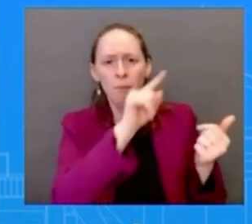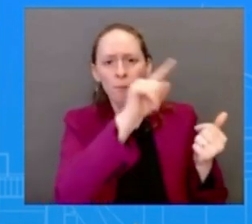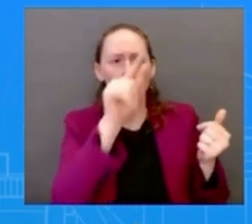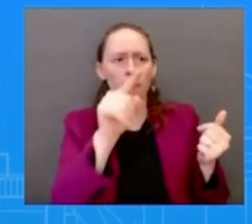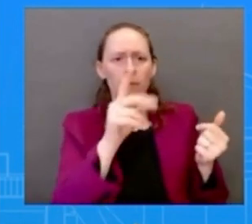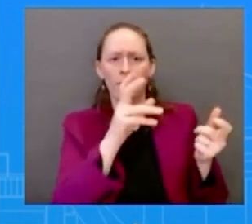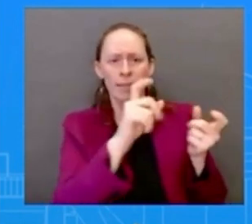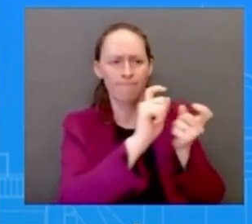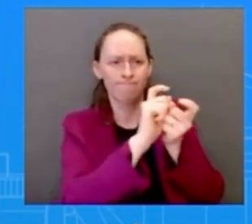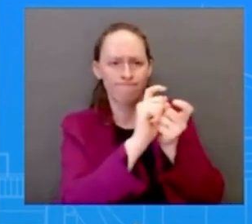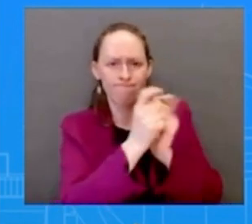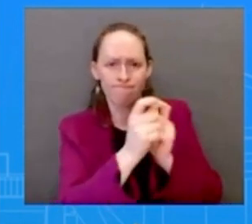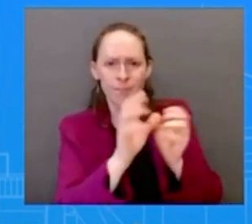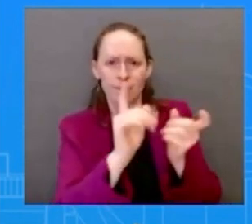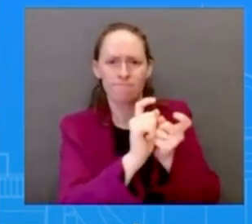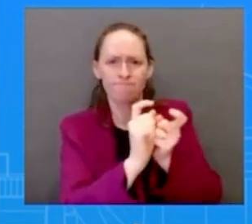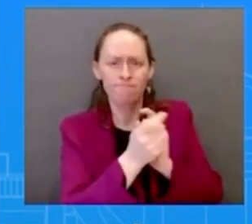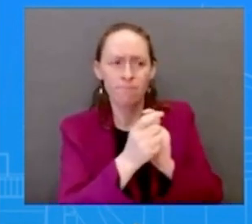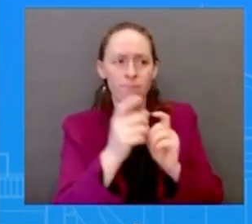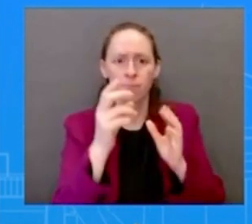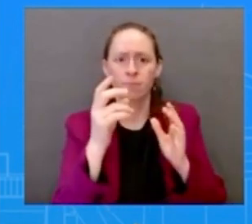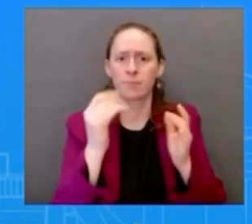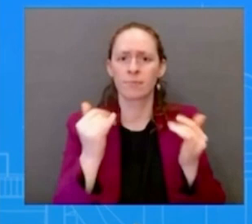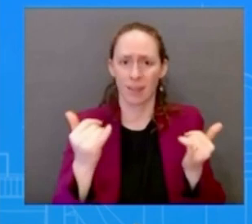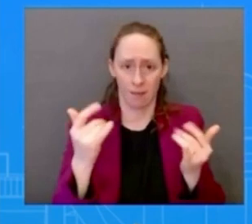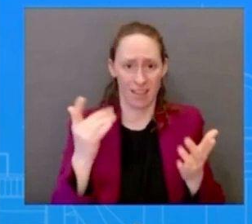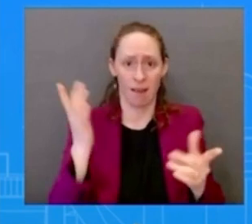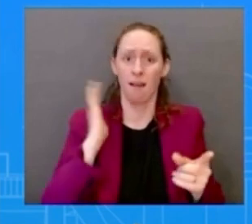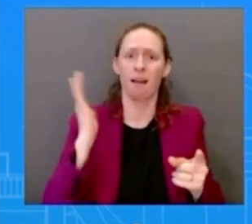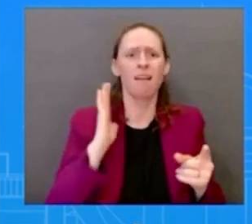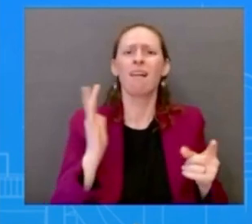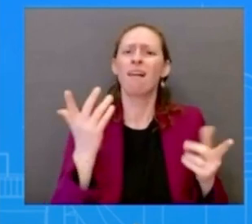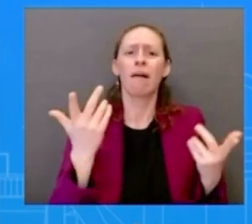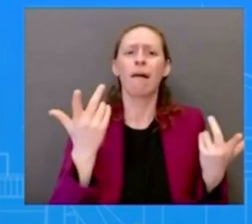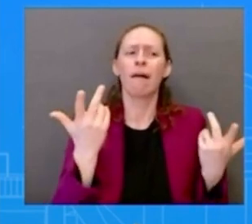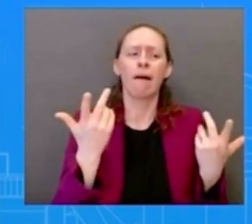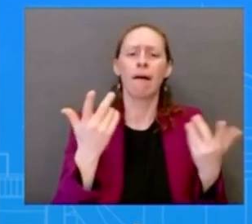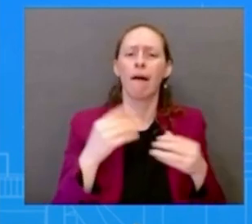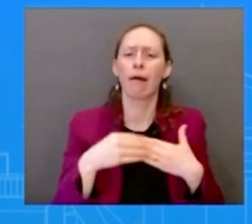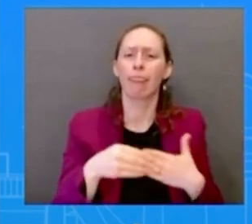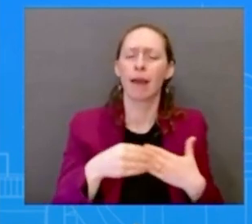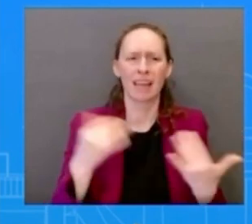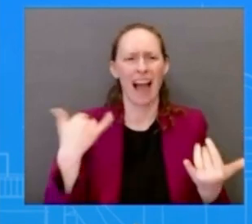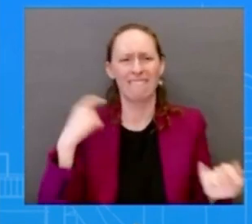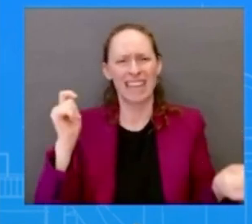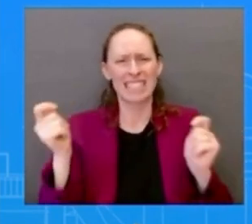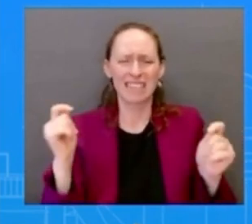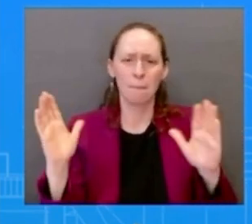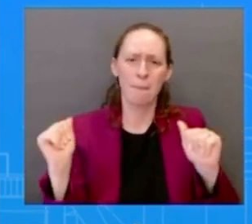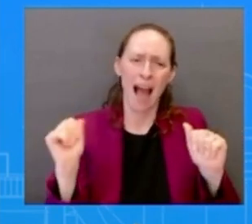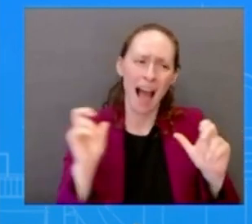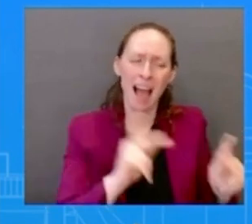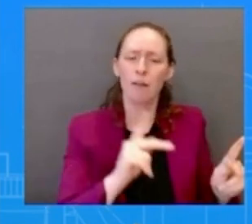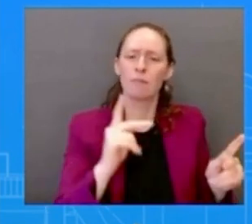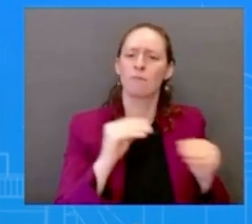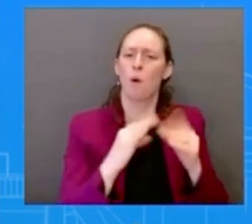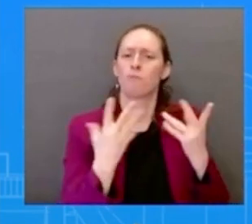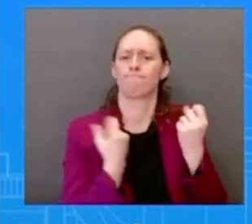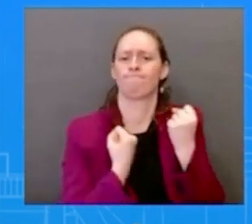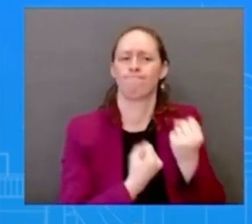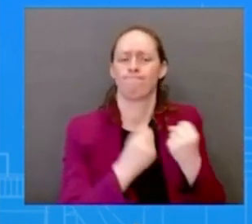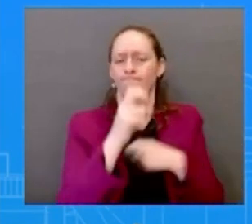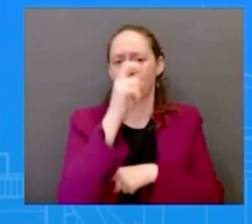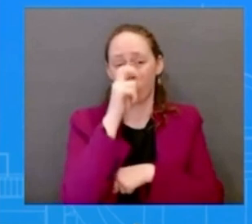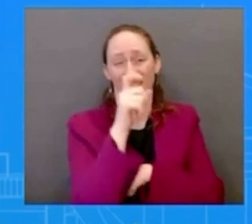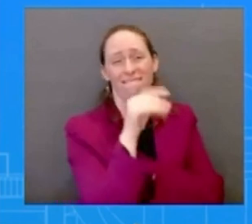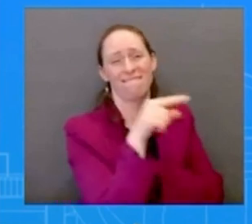that again but we need congress to take uh uh we can't let congress off the hook and they need to take action so it's going to take both of congress and regulators uh to